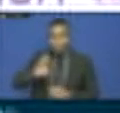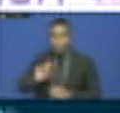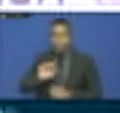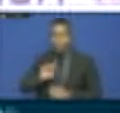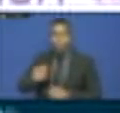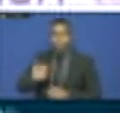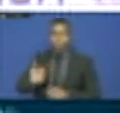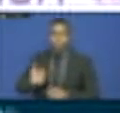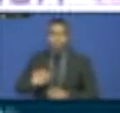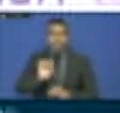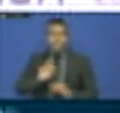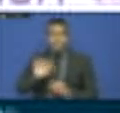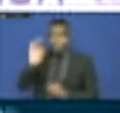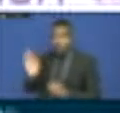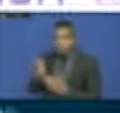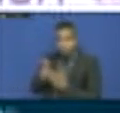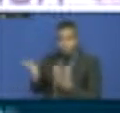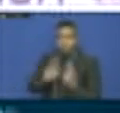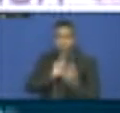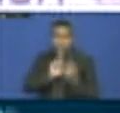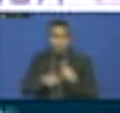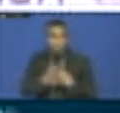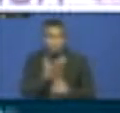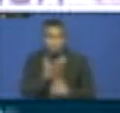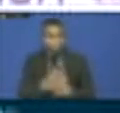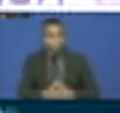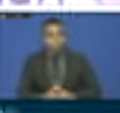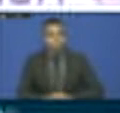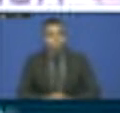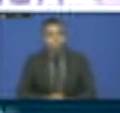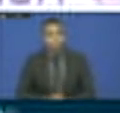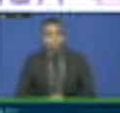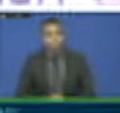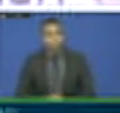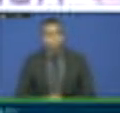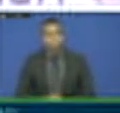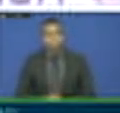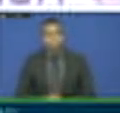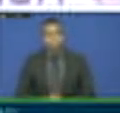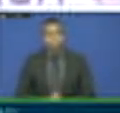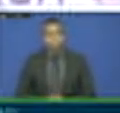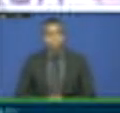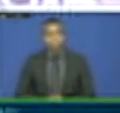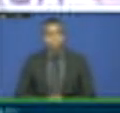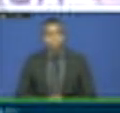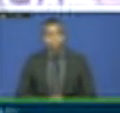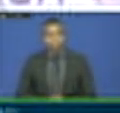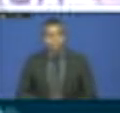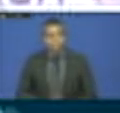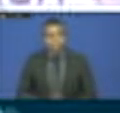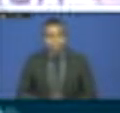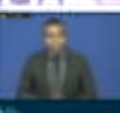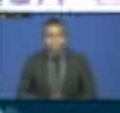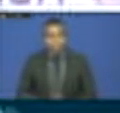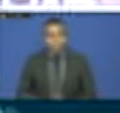Central African Republic and Chad as well, related to perhaps how do you do this in a country that's, you know, covering a very